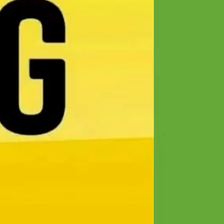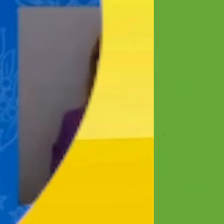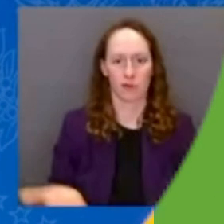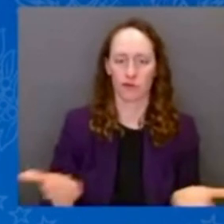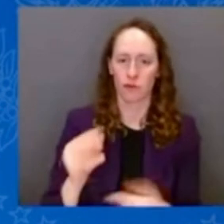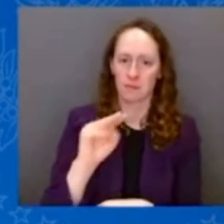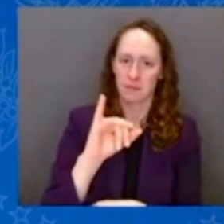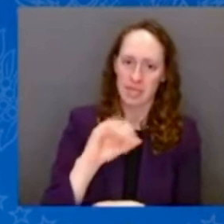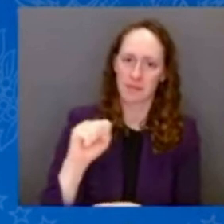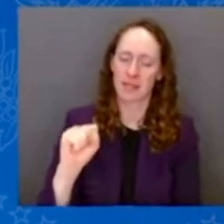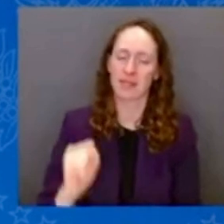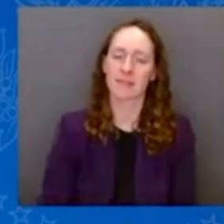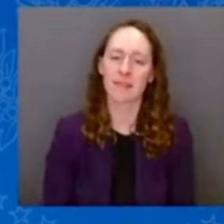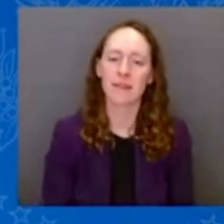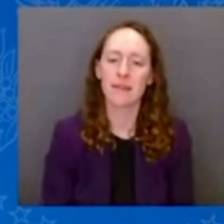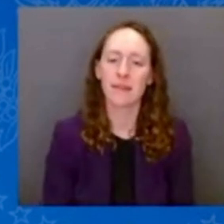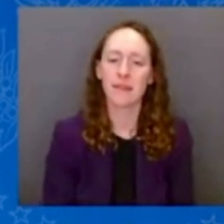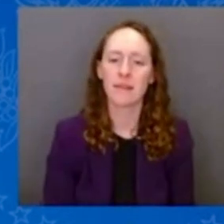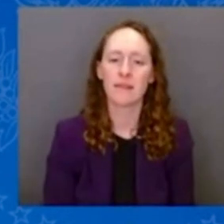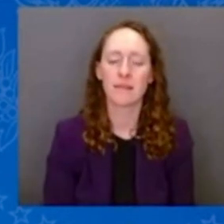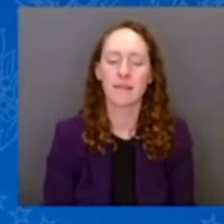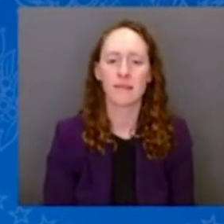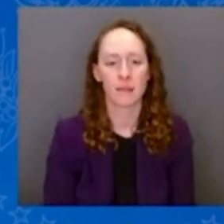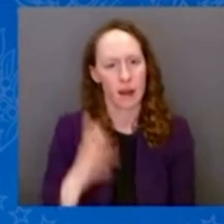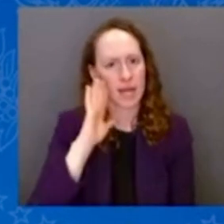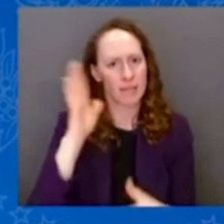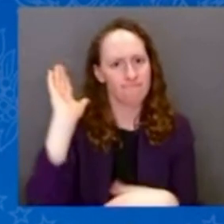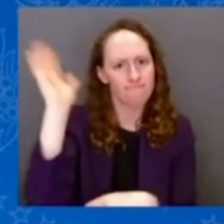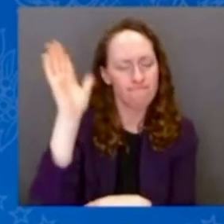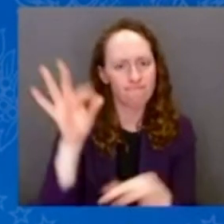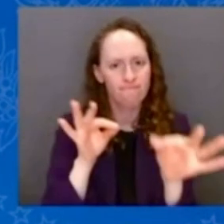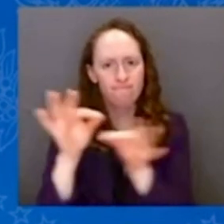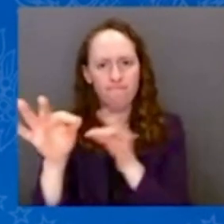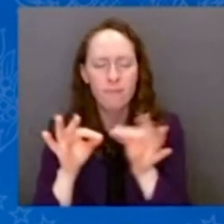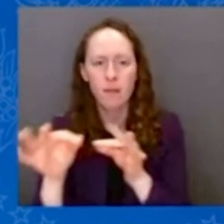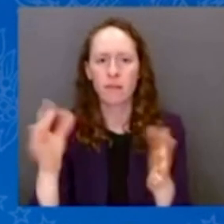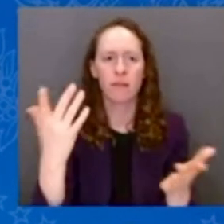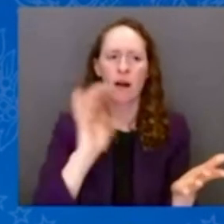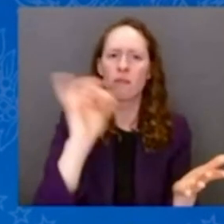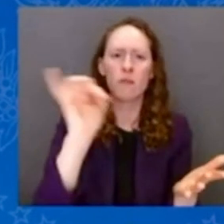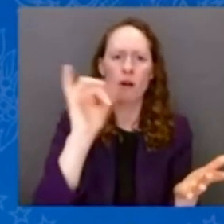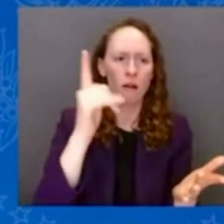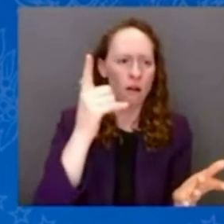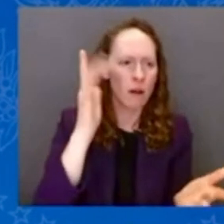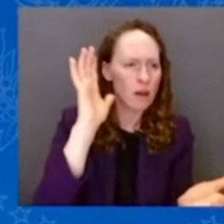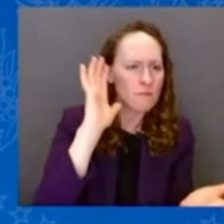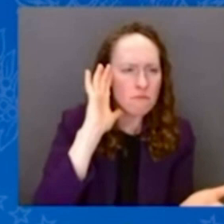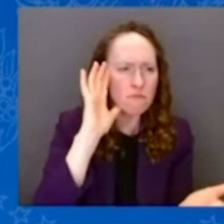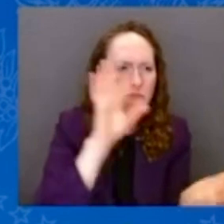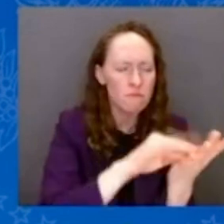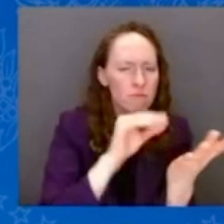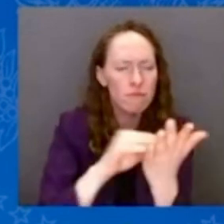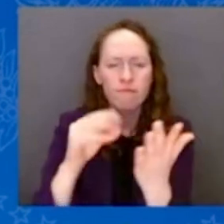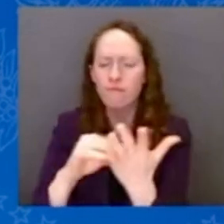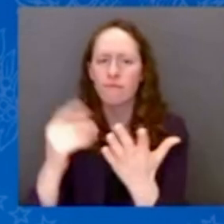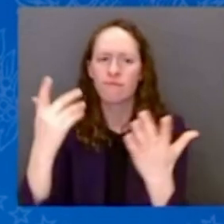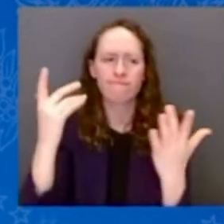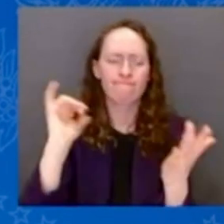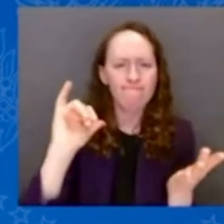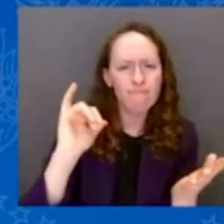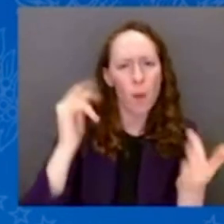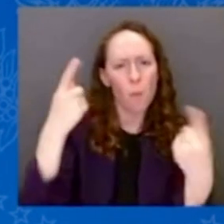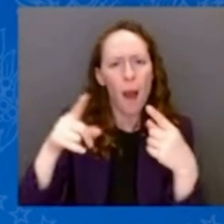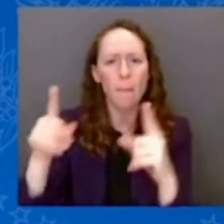To hear from the people most affected and most importantly as he and Dr. Biden have done throughout the day, show